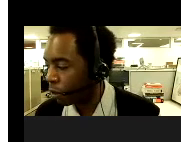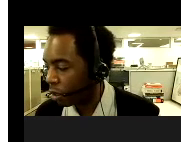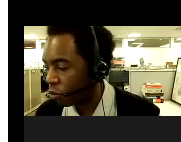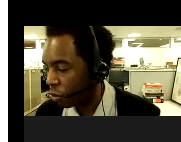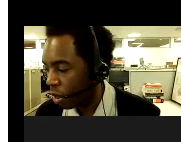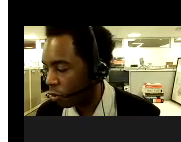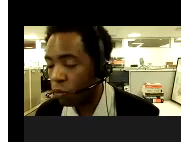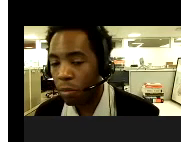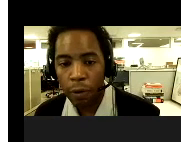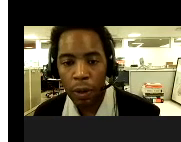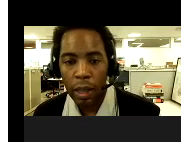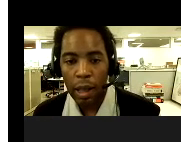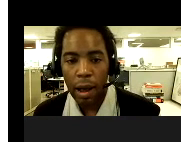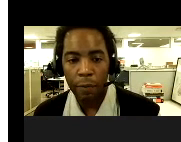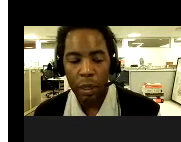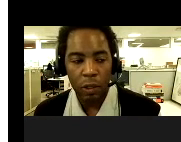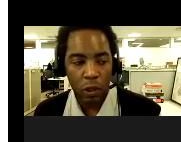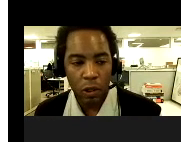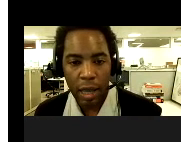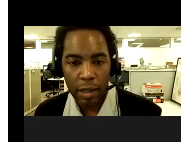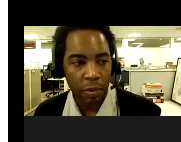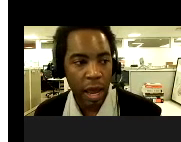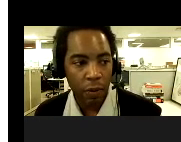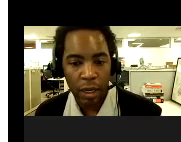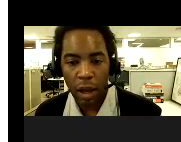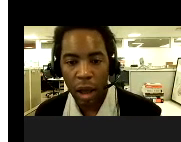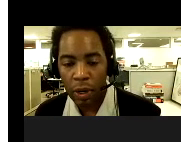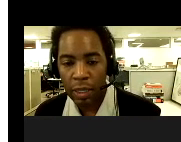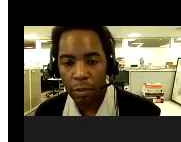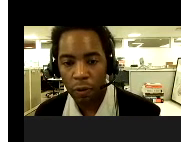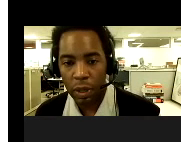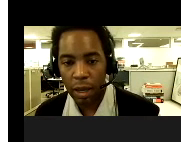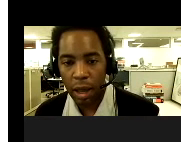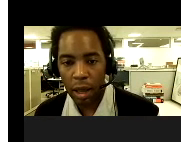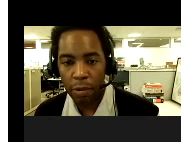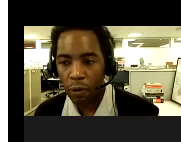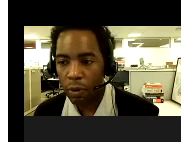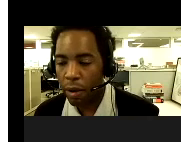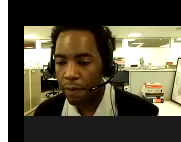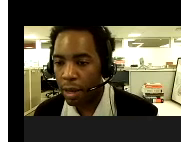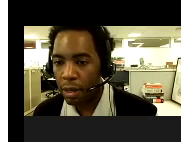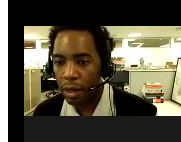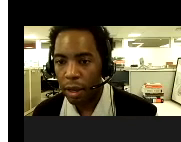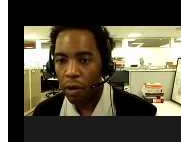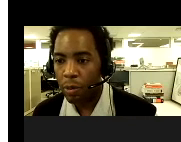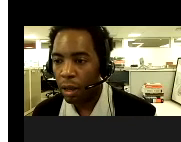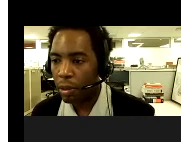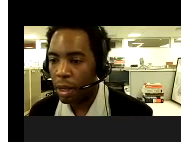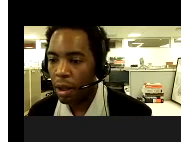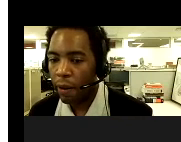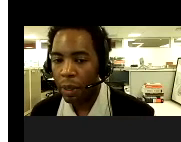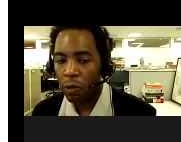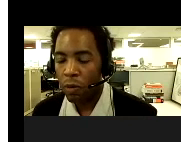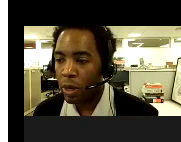uh, really a true, uh, true marvel. Um, but just looking at some of the equity, uh, points before we, uh, before we, um, end and open